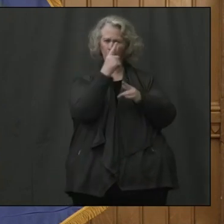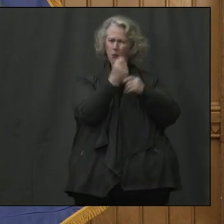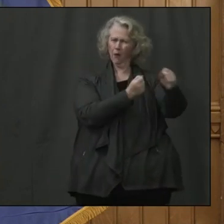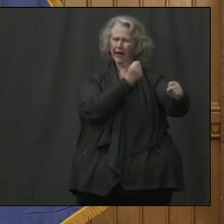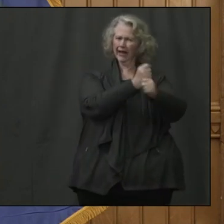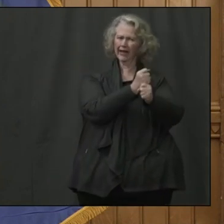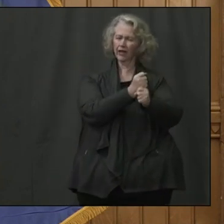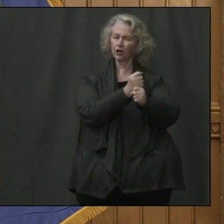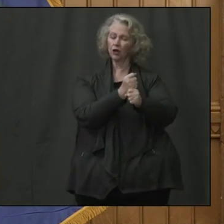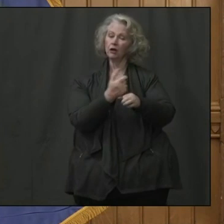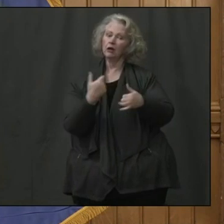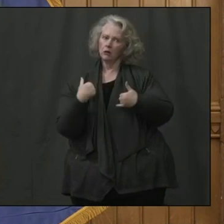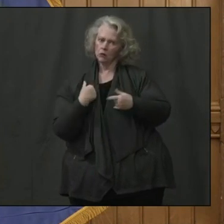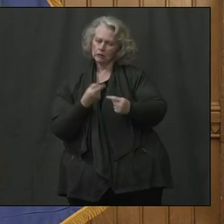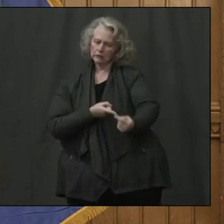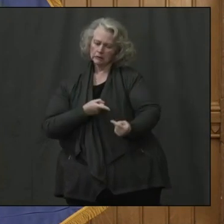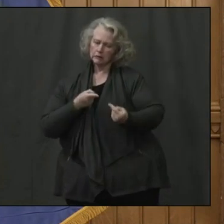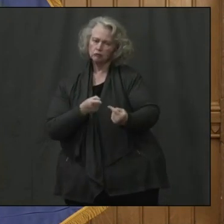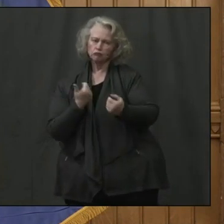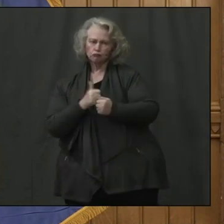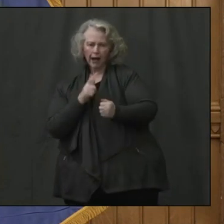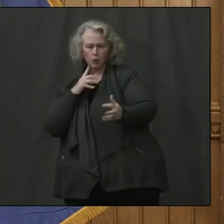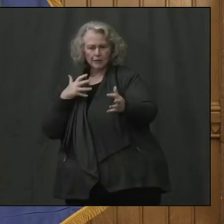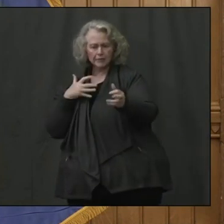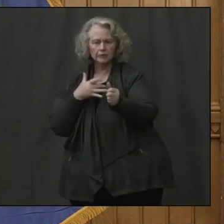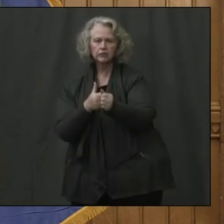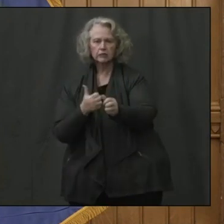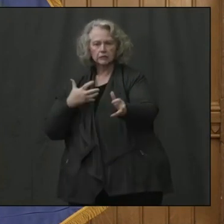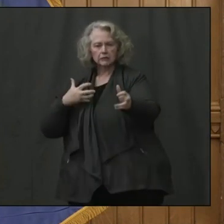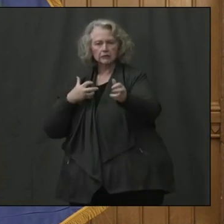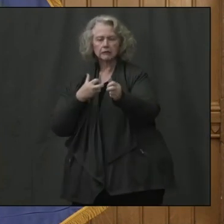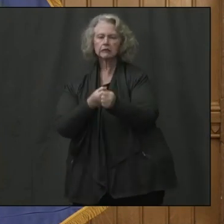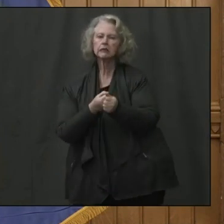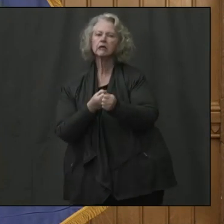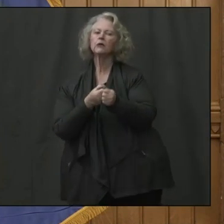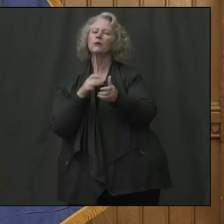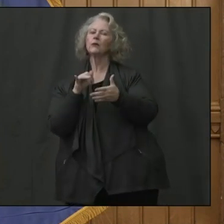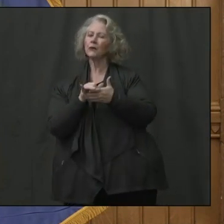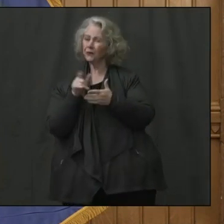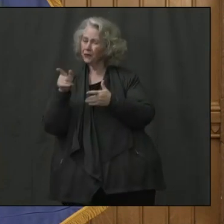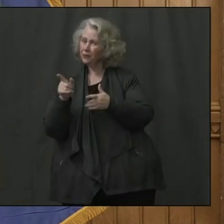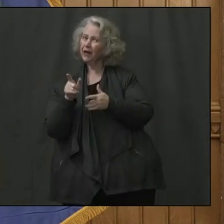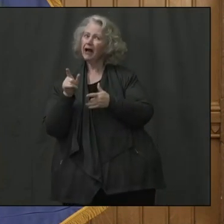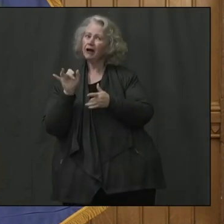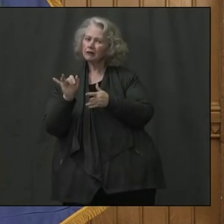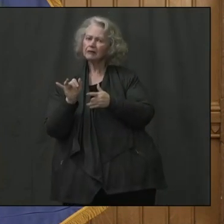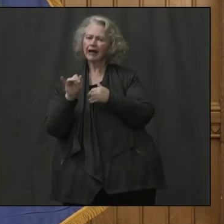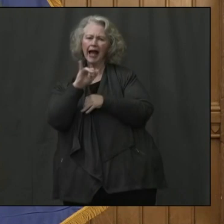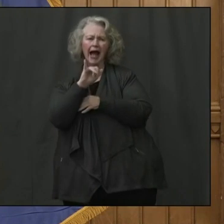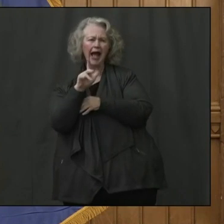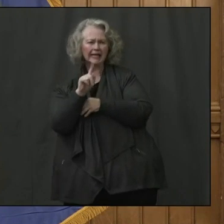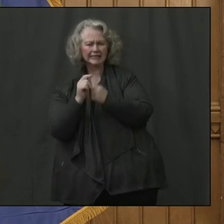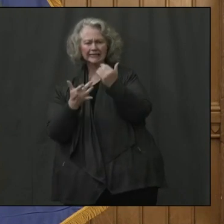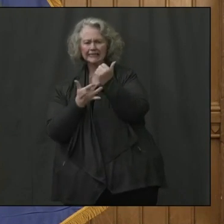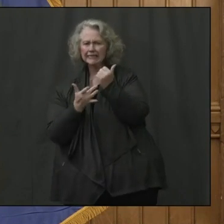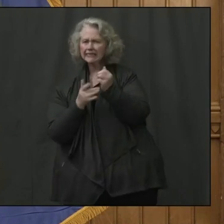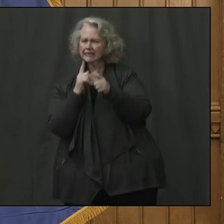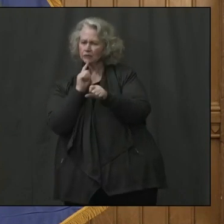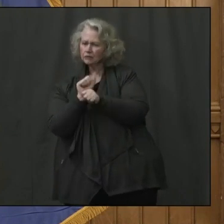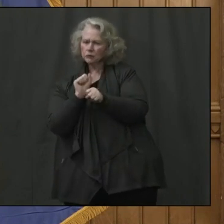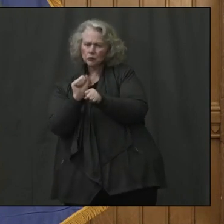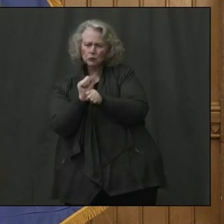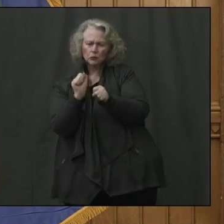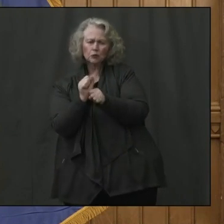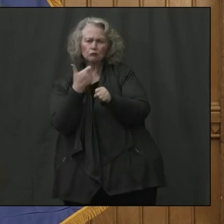claims. Kurt and the tech team are working to find a workaround there. Obviously, we're throwing people at